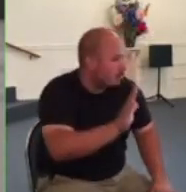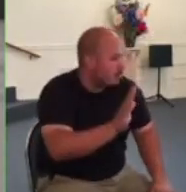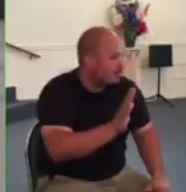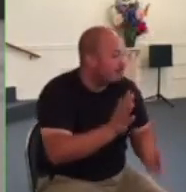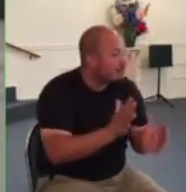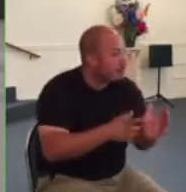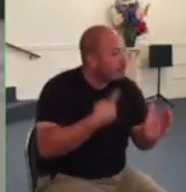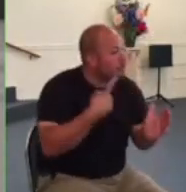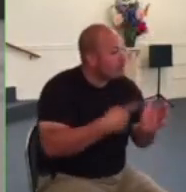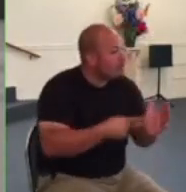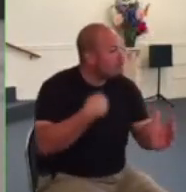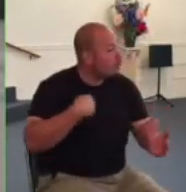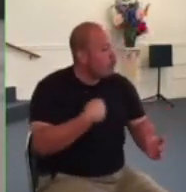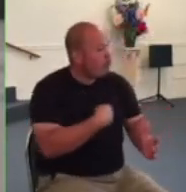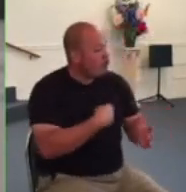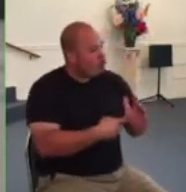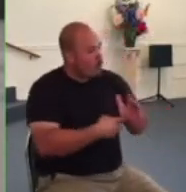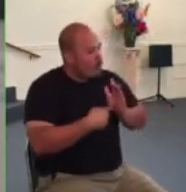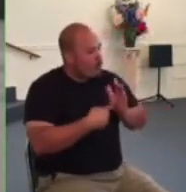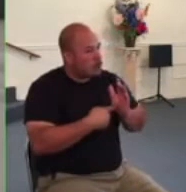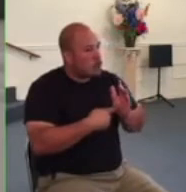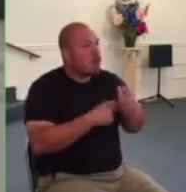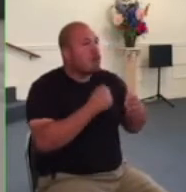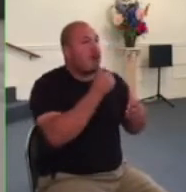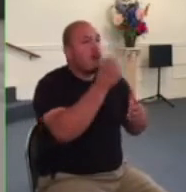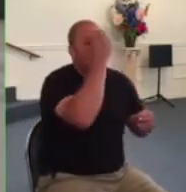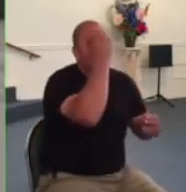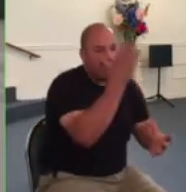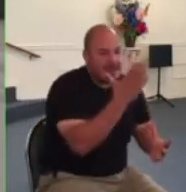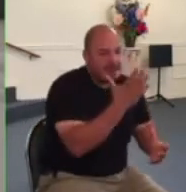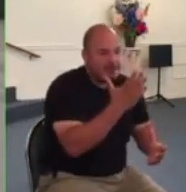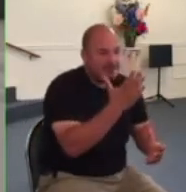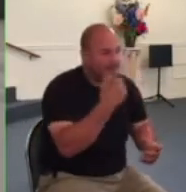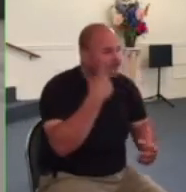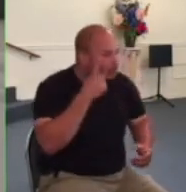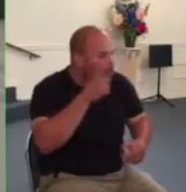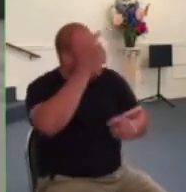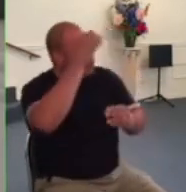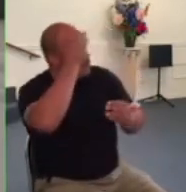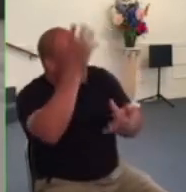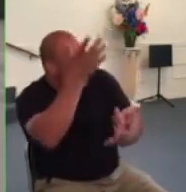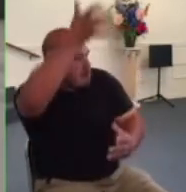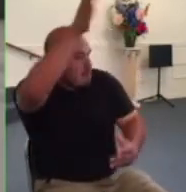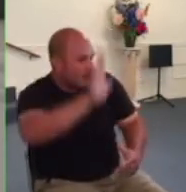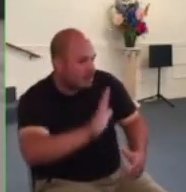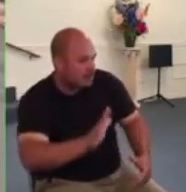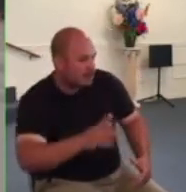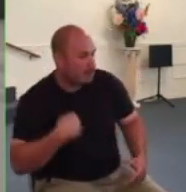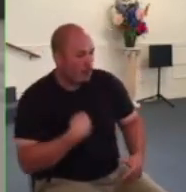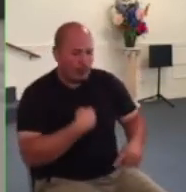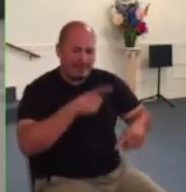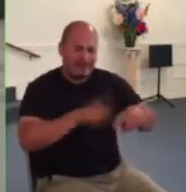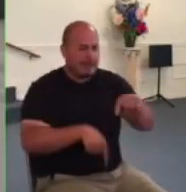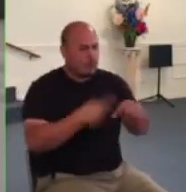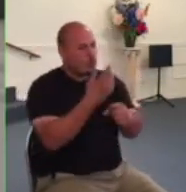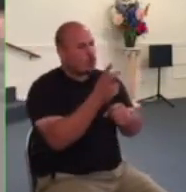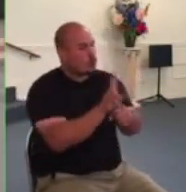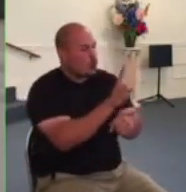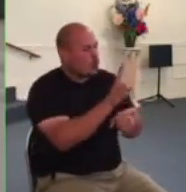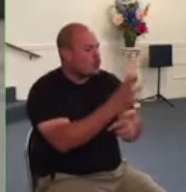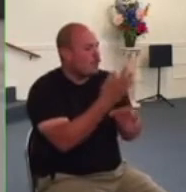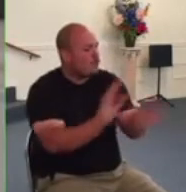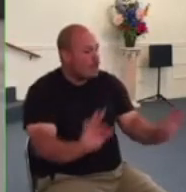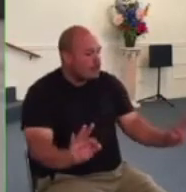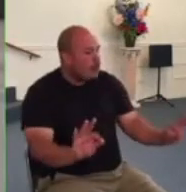of obedience to god and in any case as peter mentioned we're not to use our freedom as an excuse to do evil we're not to go